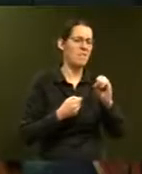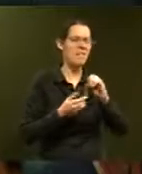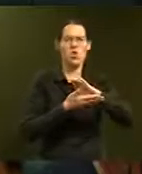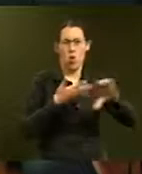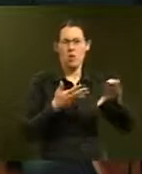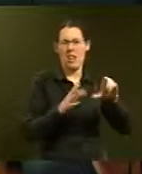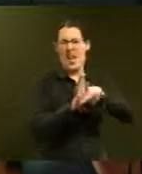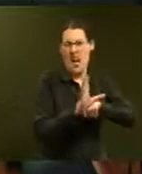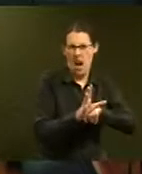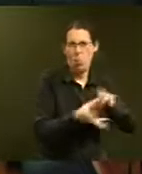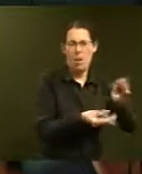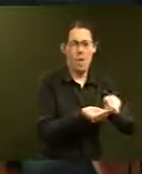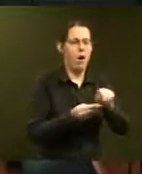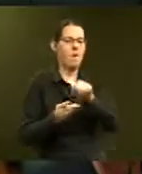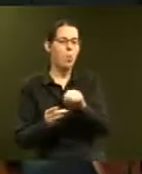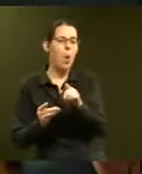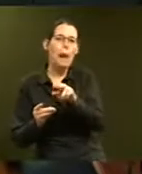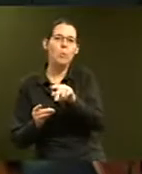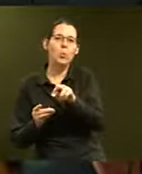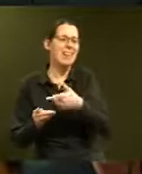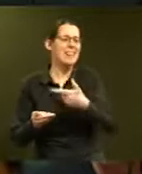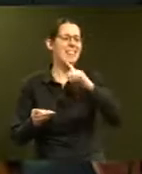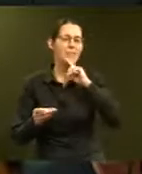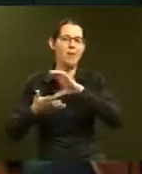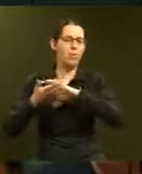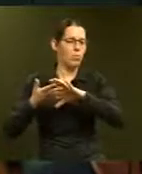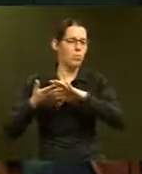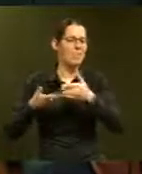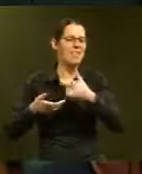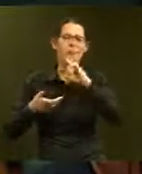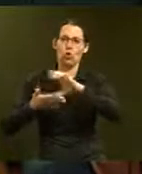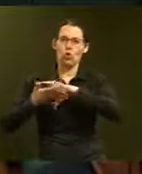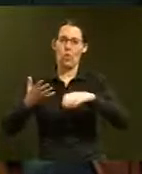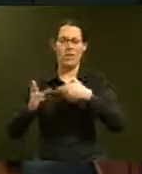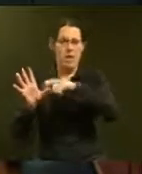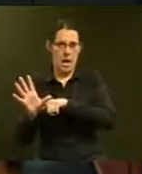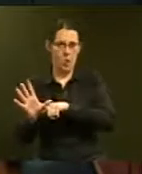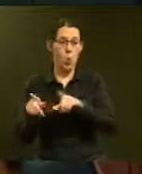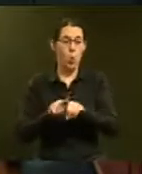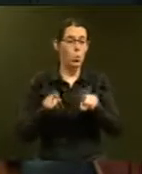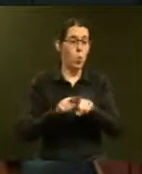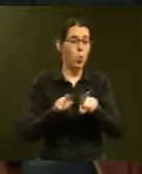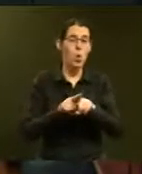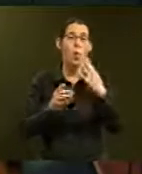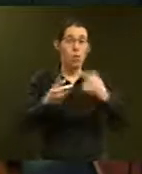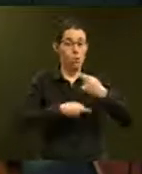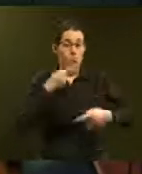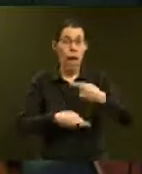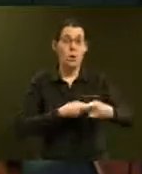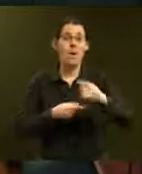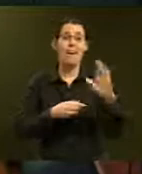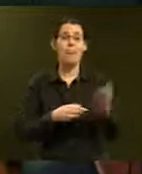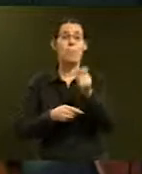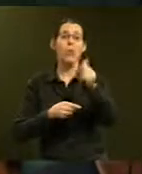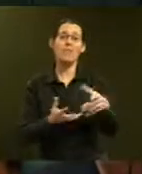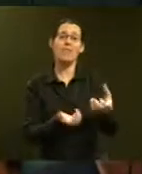when fully rolled out. After the 1st of July, everyone receiving superannuation, a main benefit or a veteran's pension will start receiving